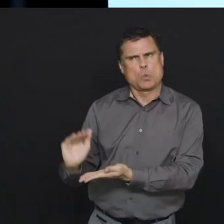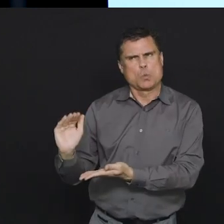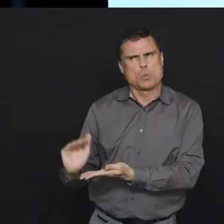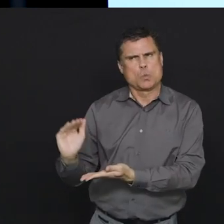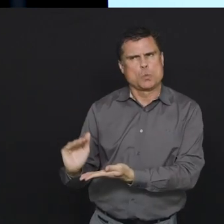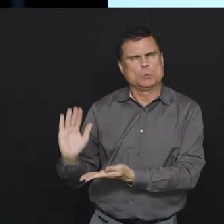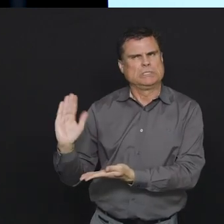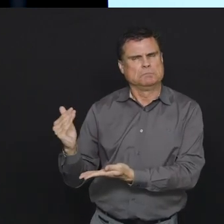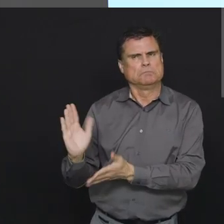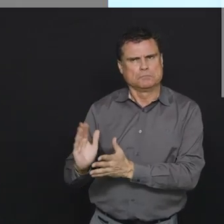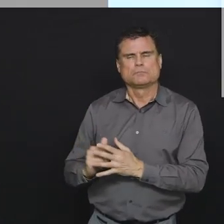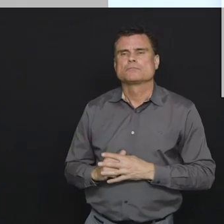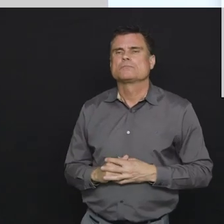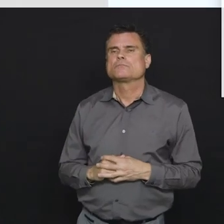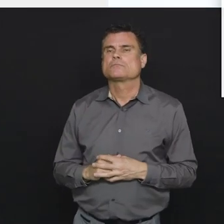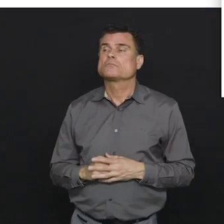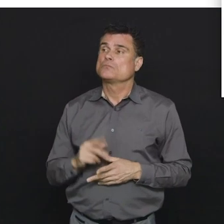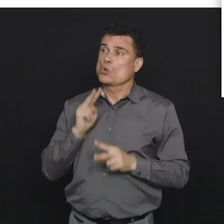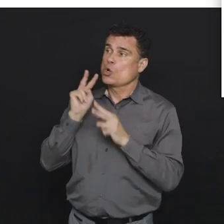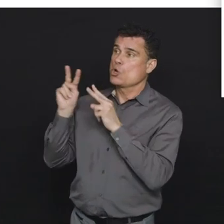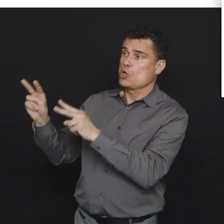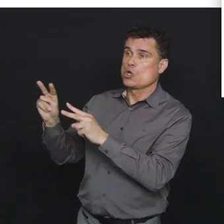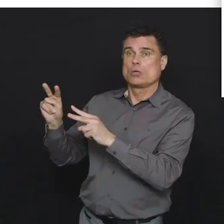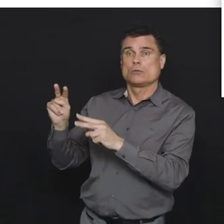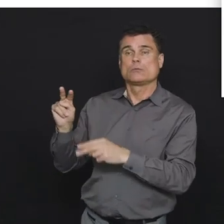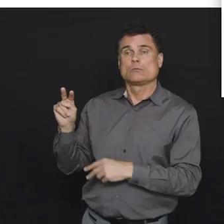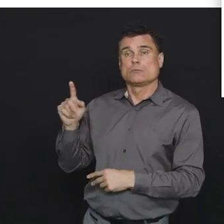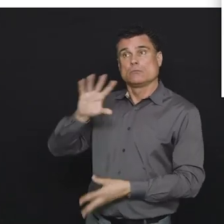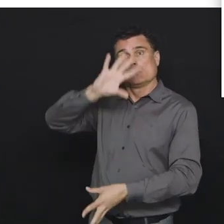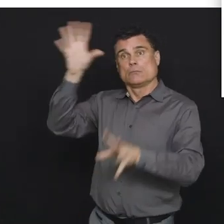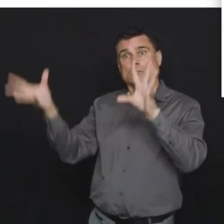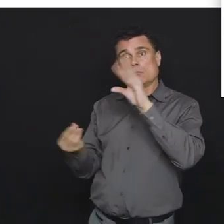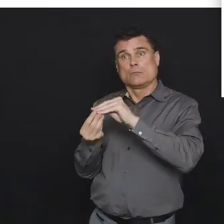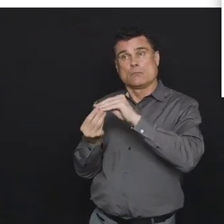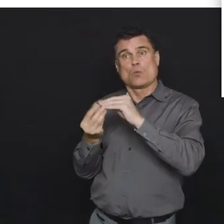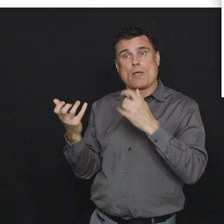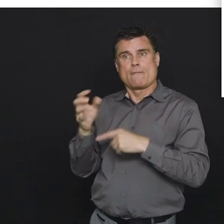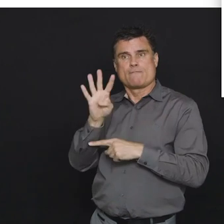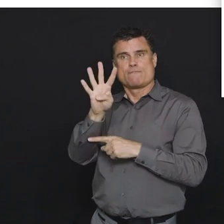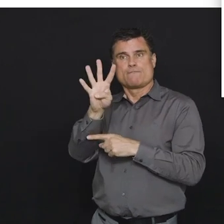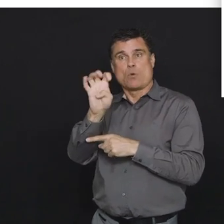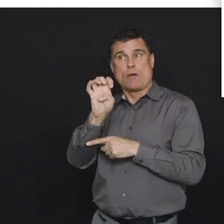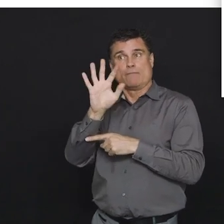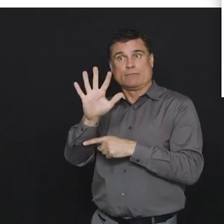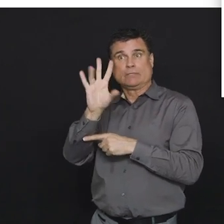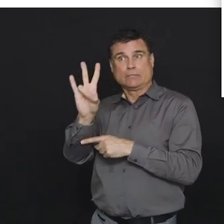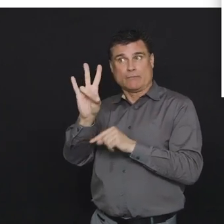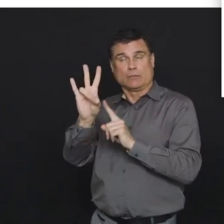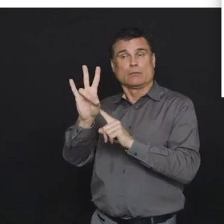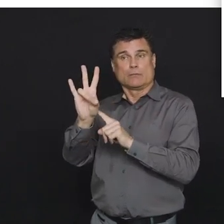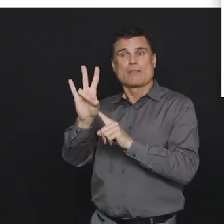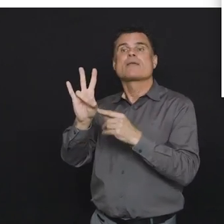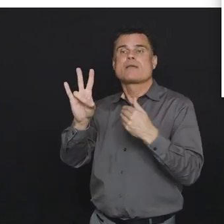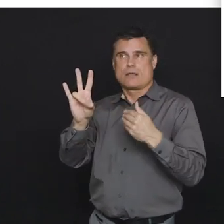ventilators. So with that, you see that we have in total